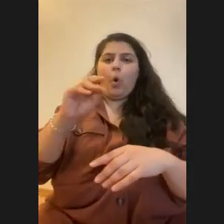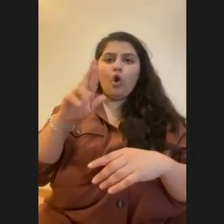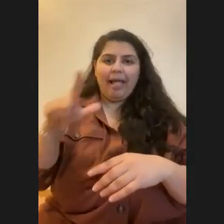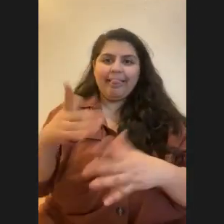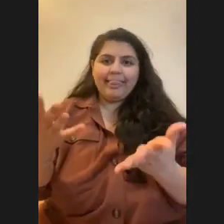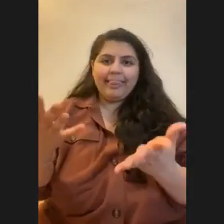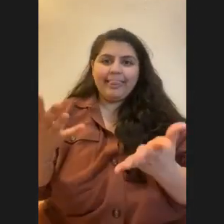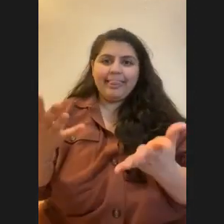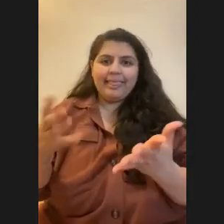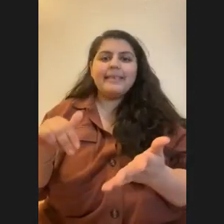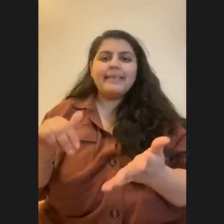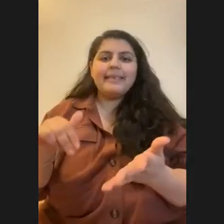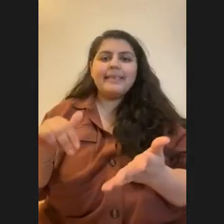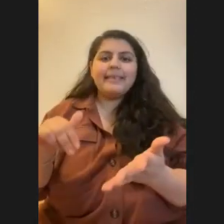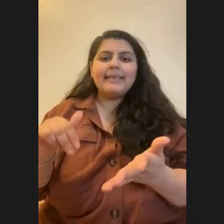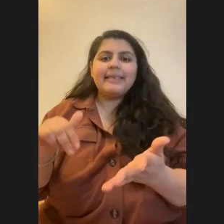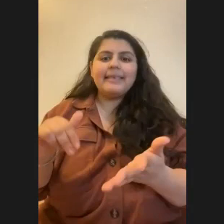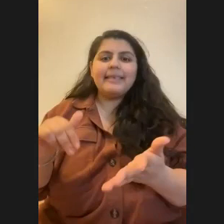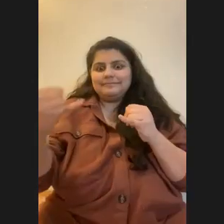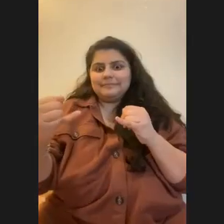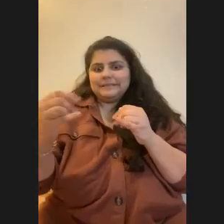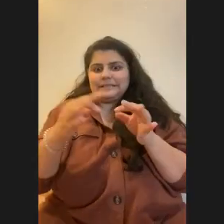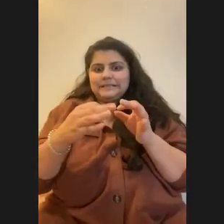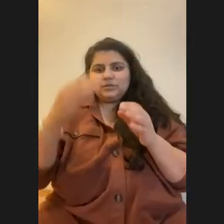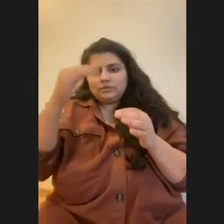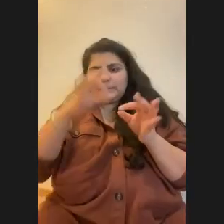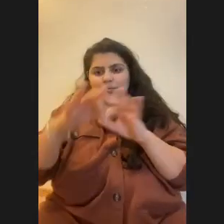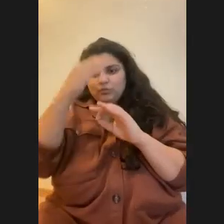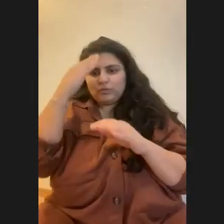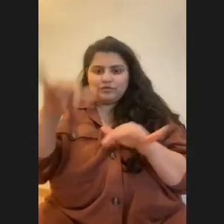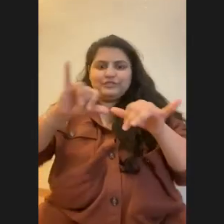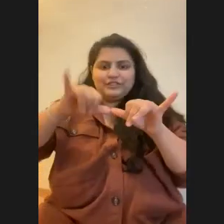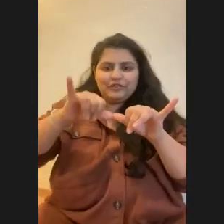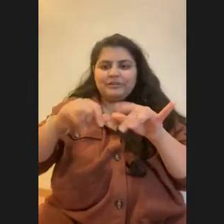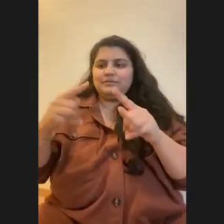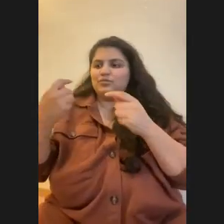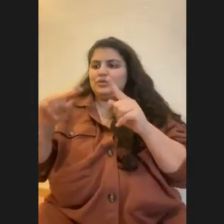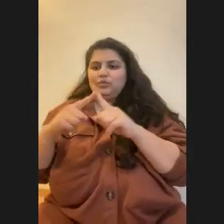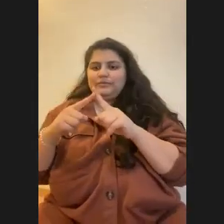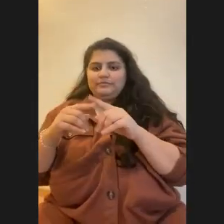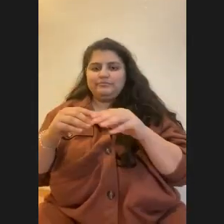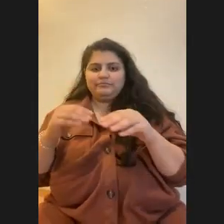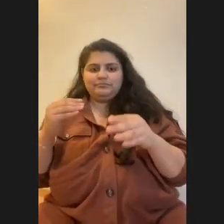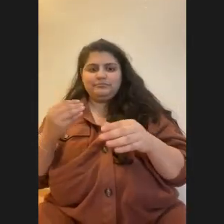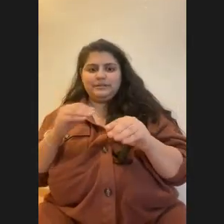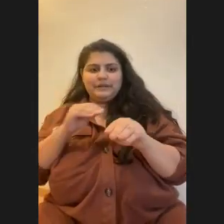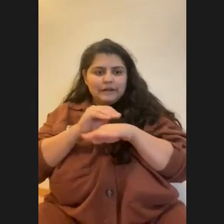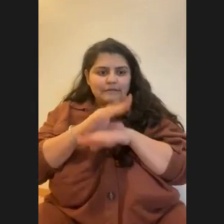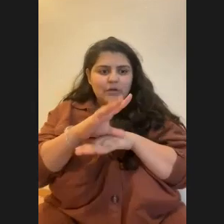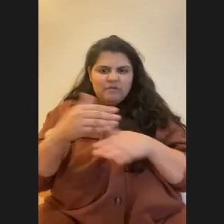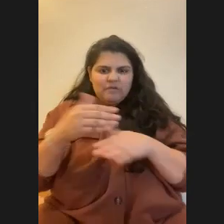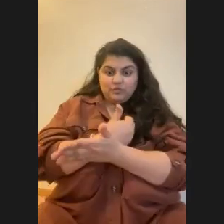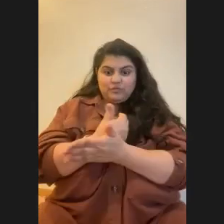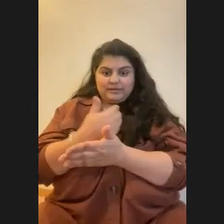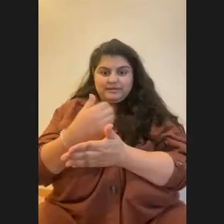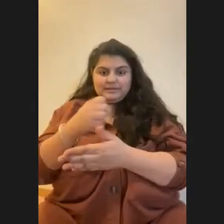of engineering intervention with coral reefs, right? Because you're introducing non-native species and what would that do to the ecosystem there?